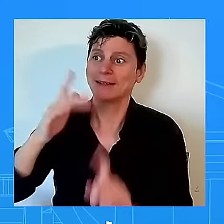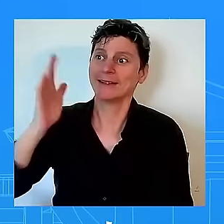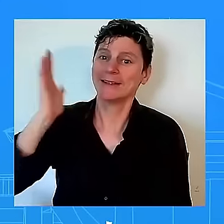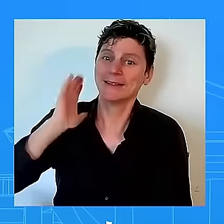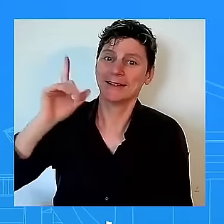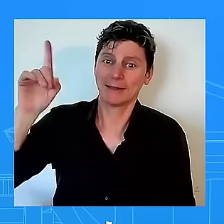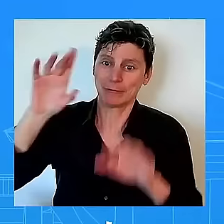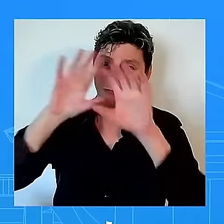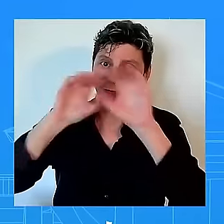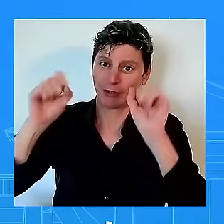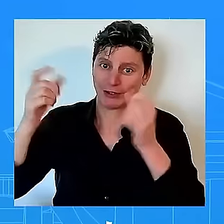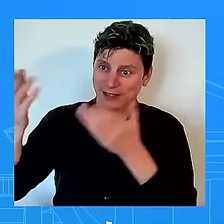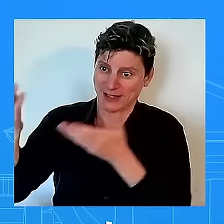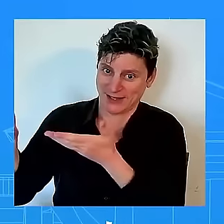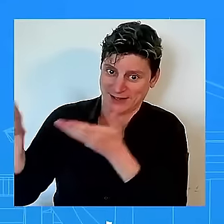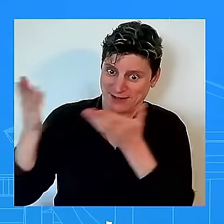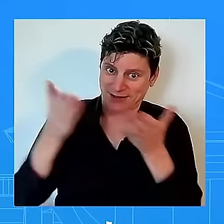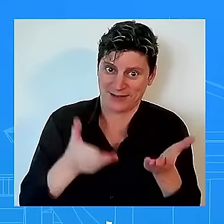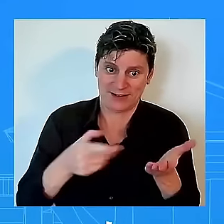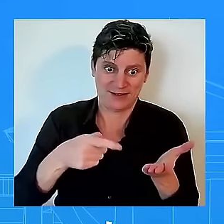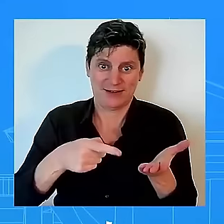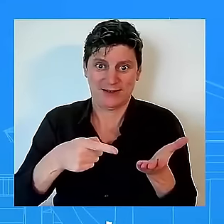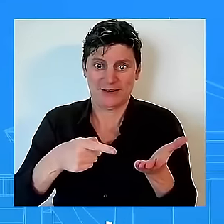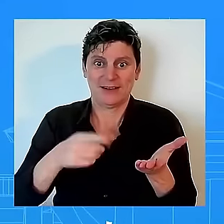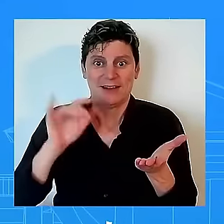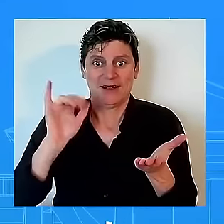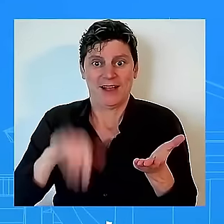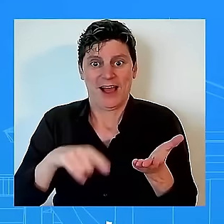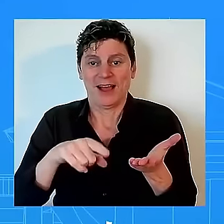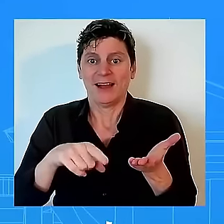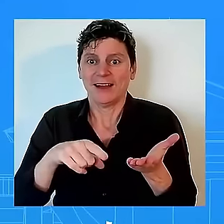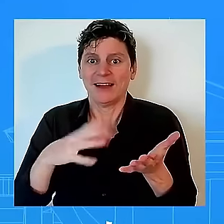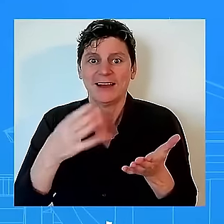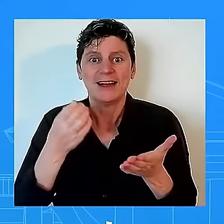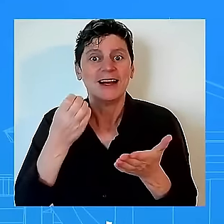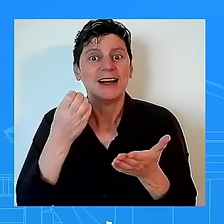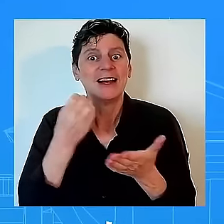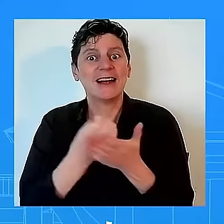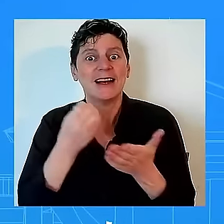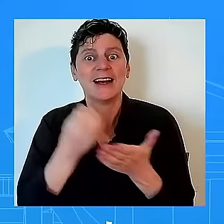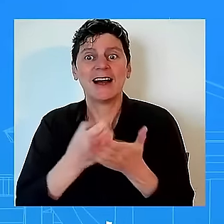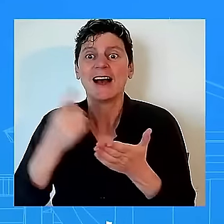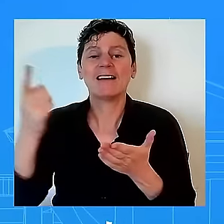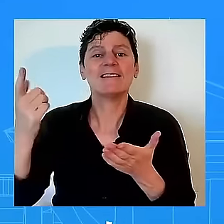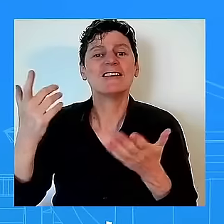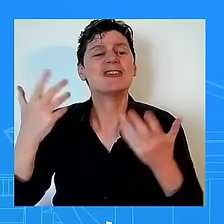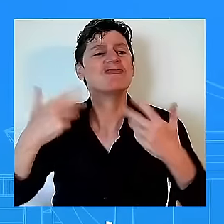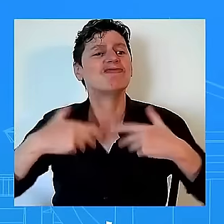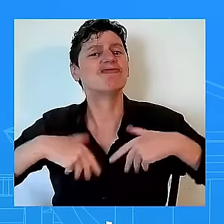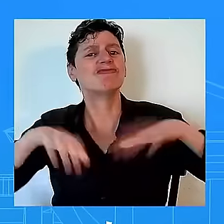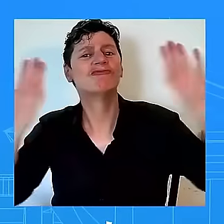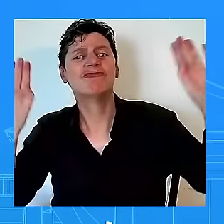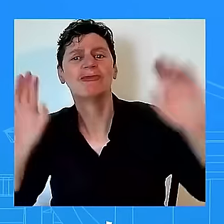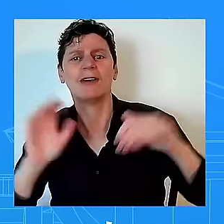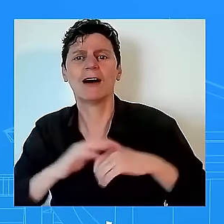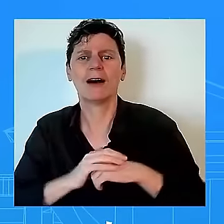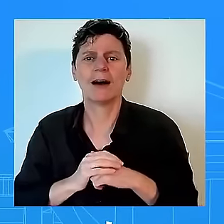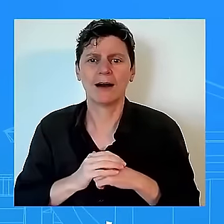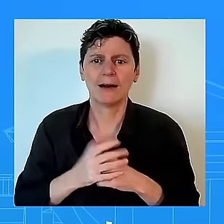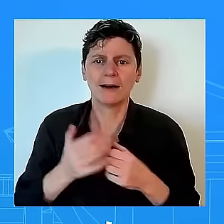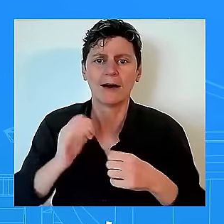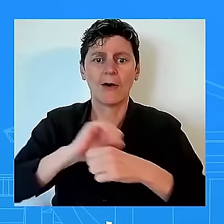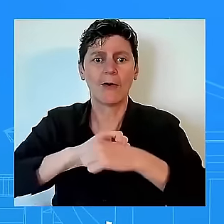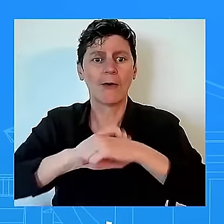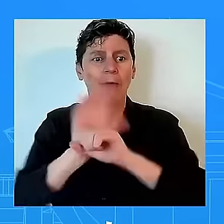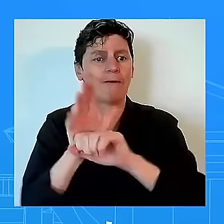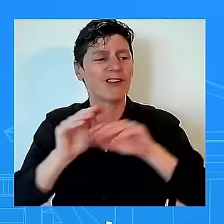it was an economy that was a free-for-all that was a once in the once in a century pandemic uh we there was no comprehensive